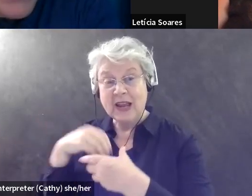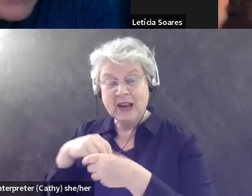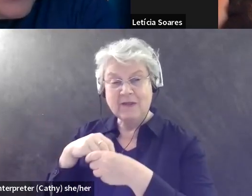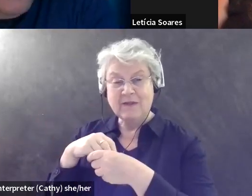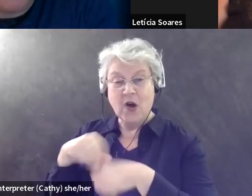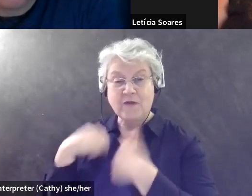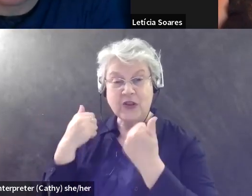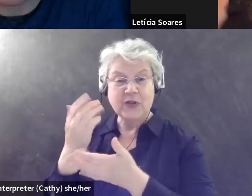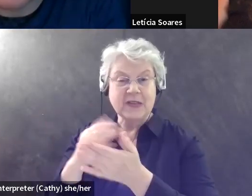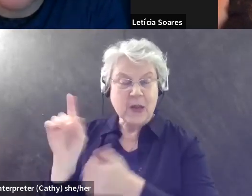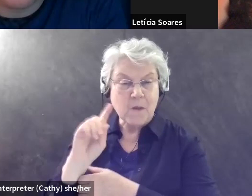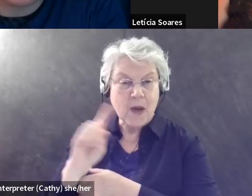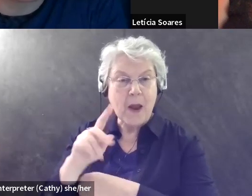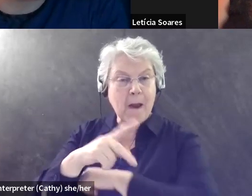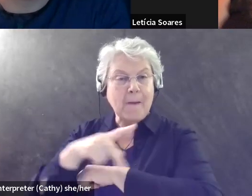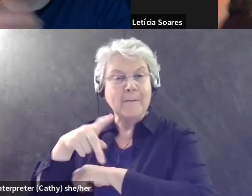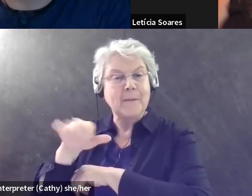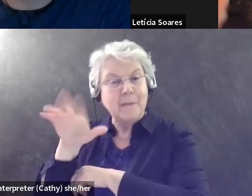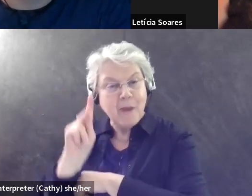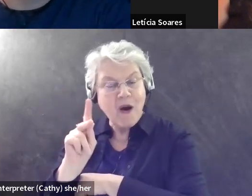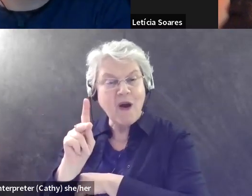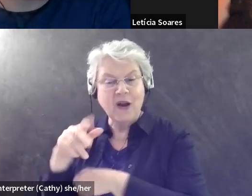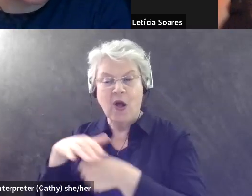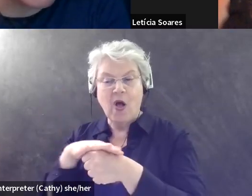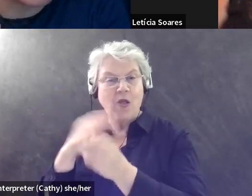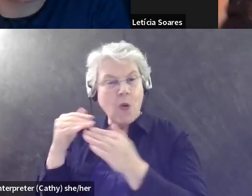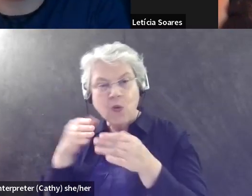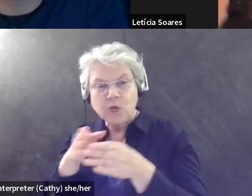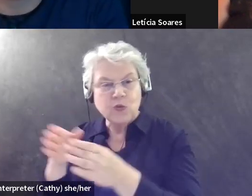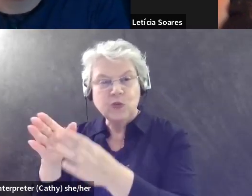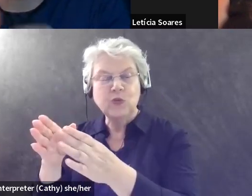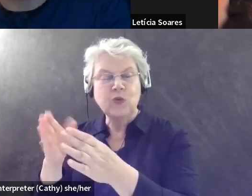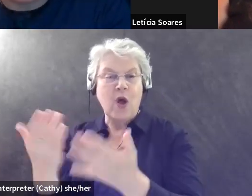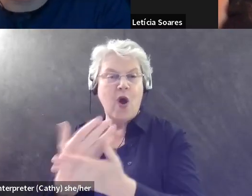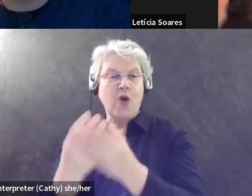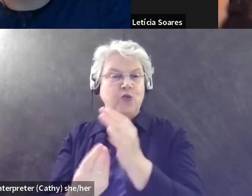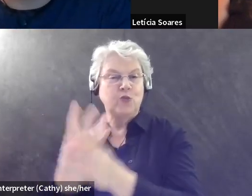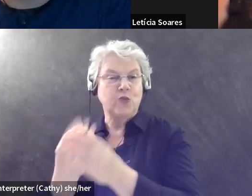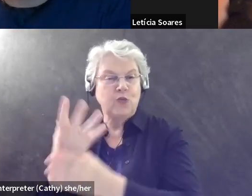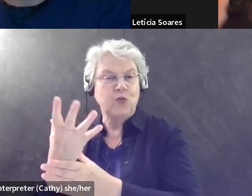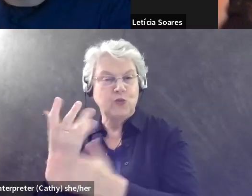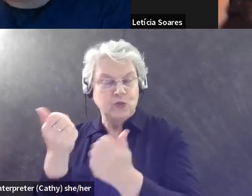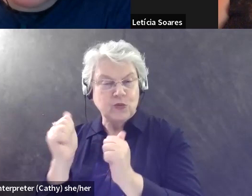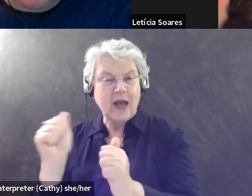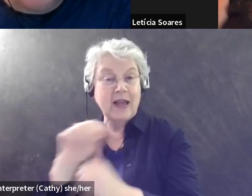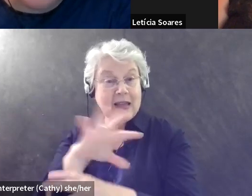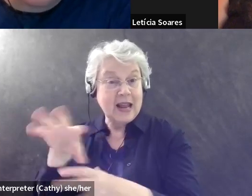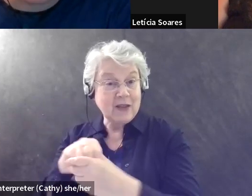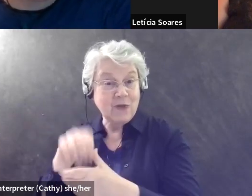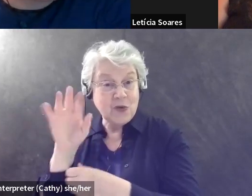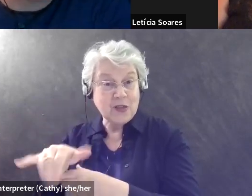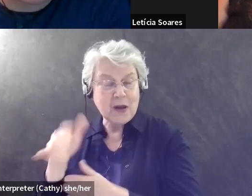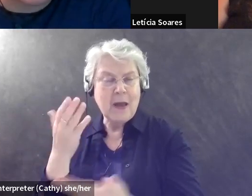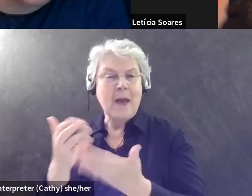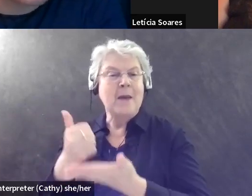there's a local park or a local creek where there's, you know, people are doing revegetation efforts and, you know, you getting involved in that might be helping